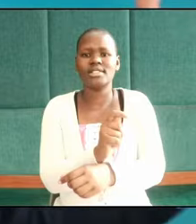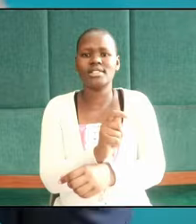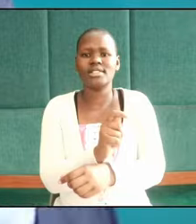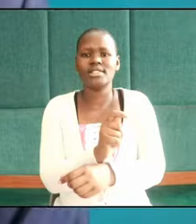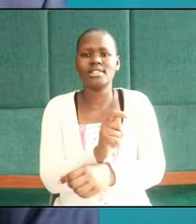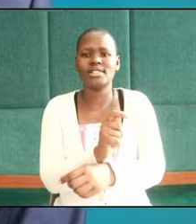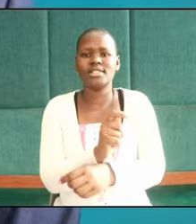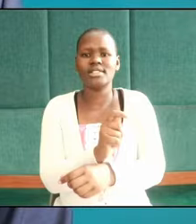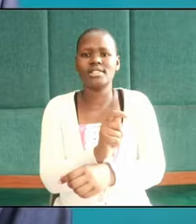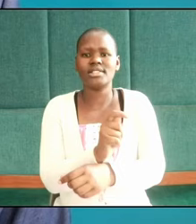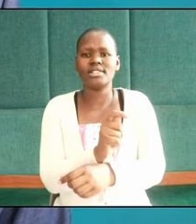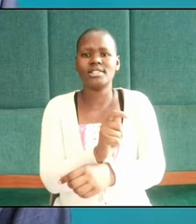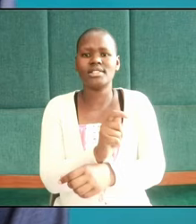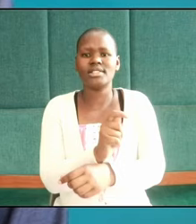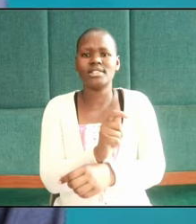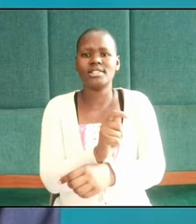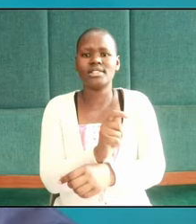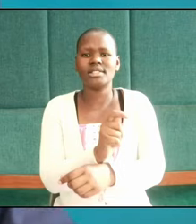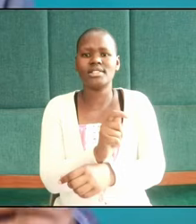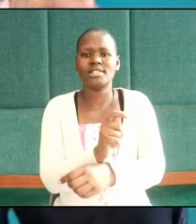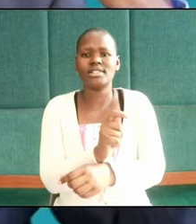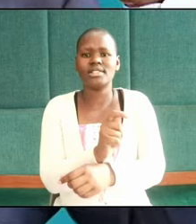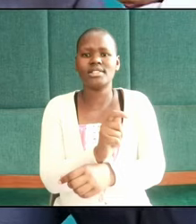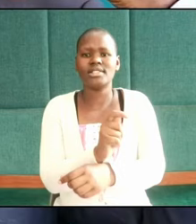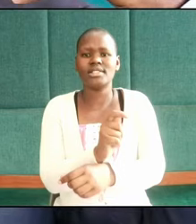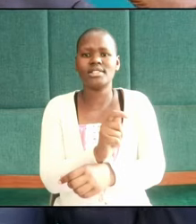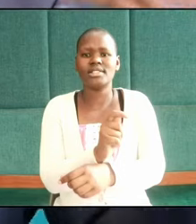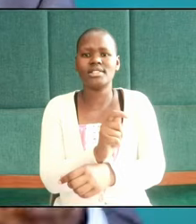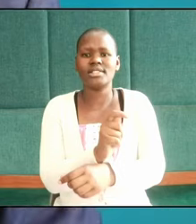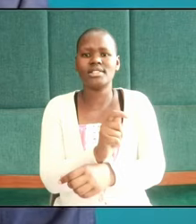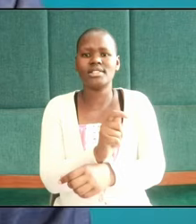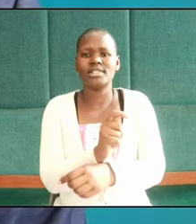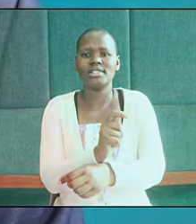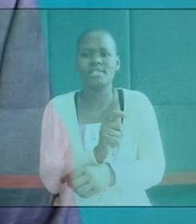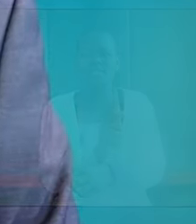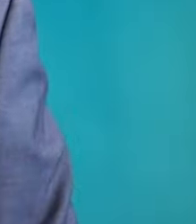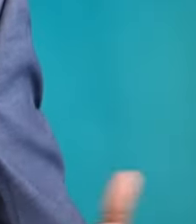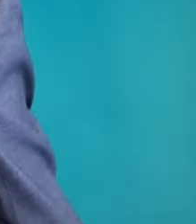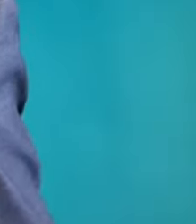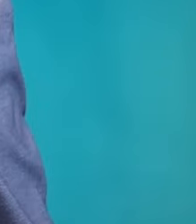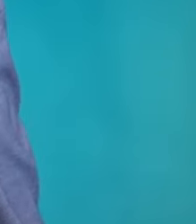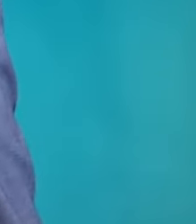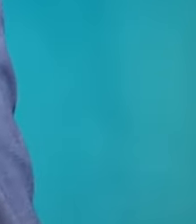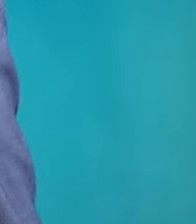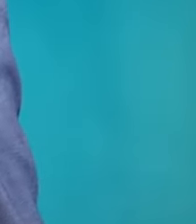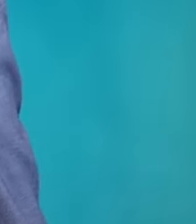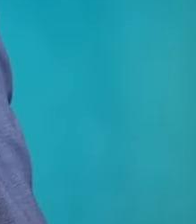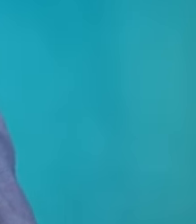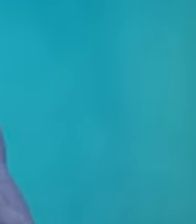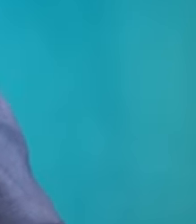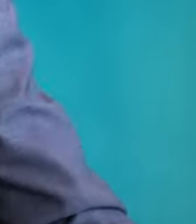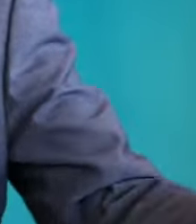constant basis we adopt new cultures when we move